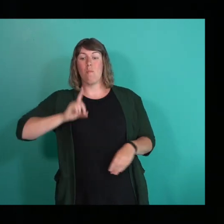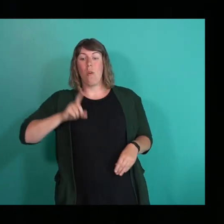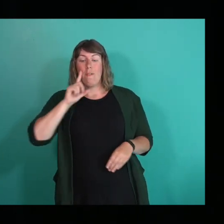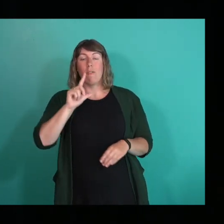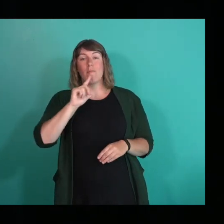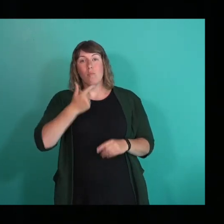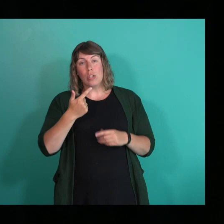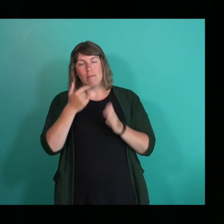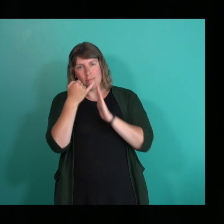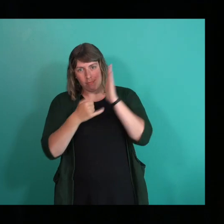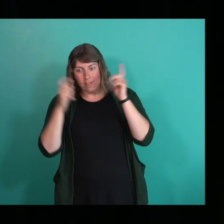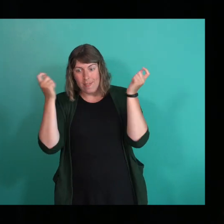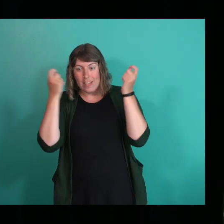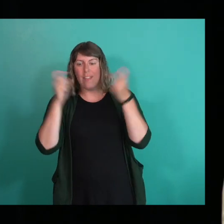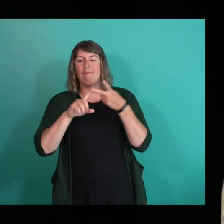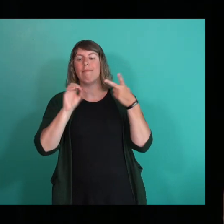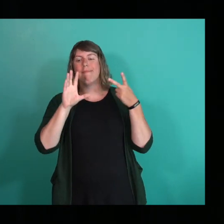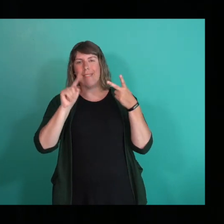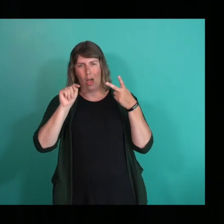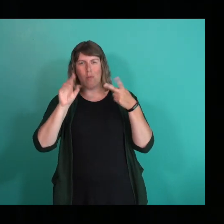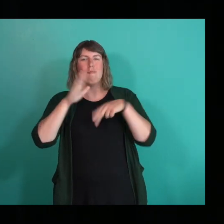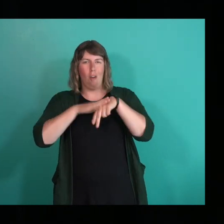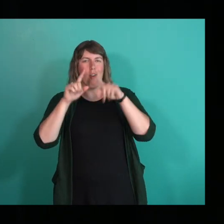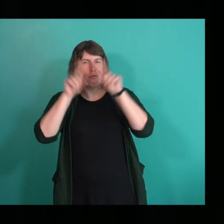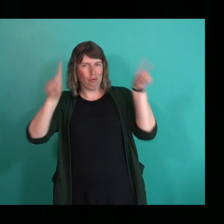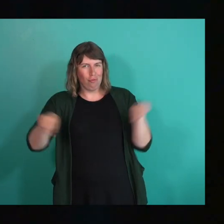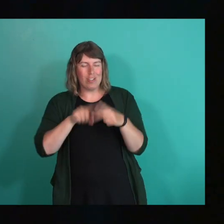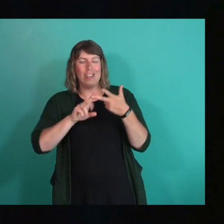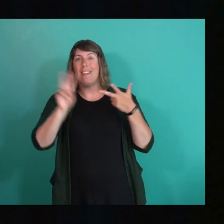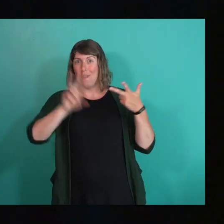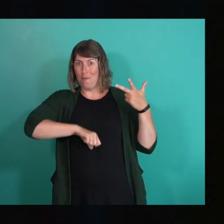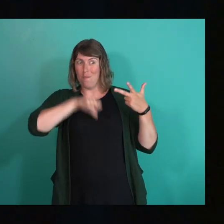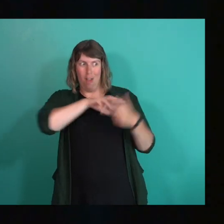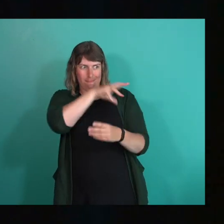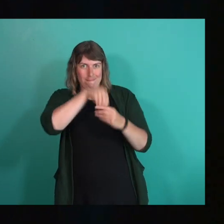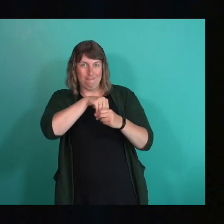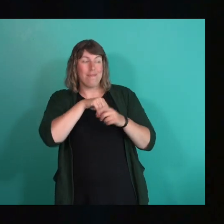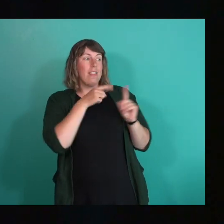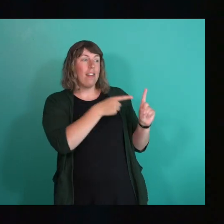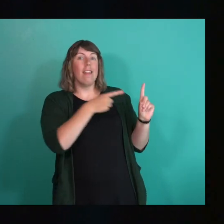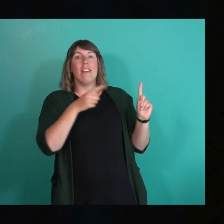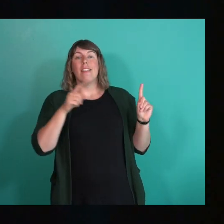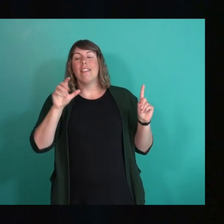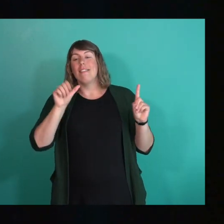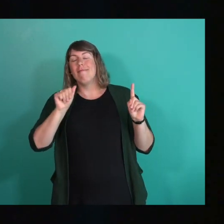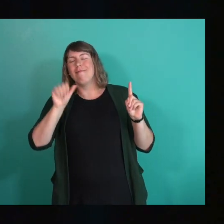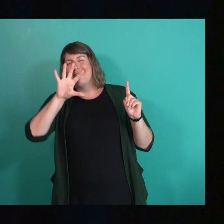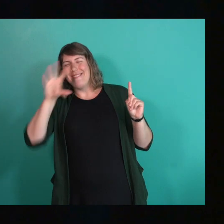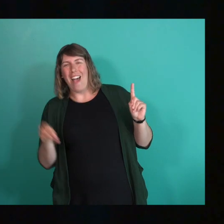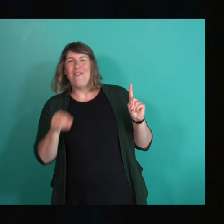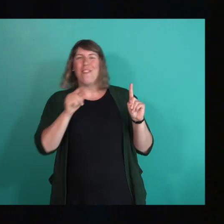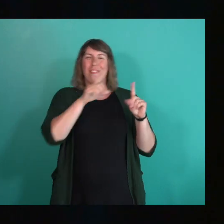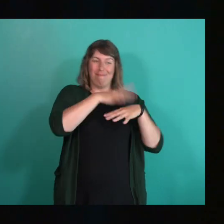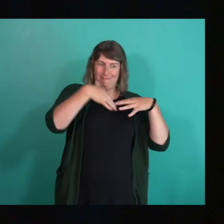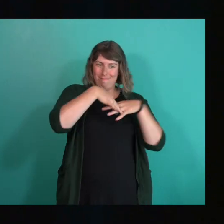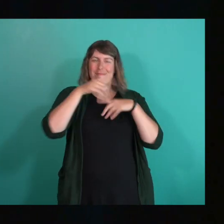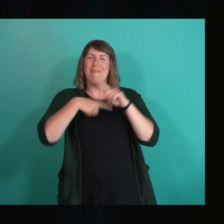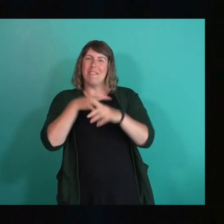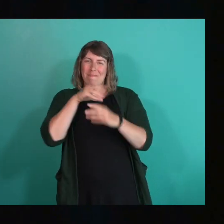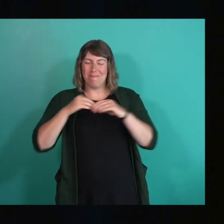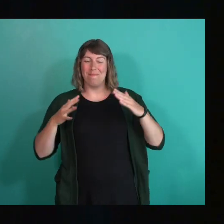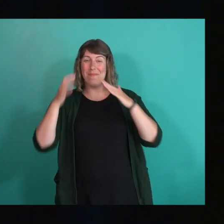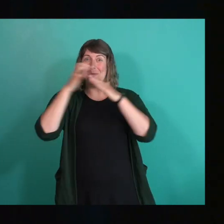the Queer Arts Festival, Out On Screen, and Vancouver Pride. Osho is Afro-Indigenous and a proud member of the Squamish Nation